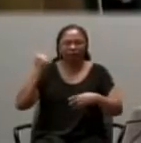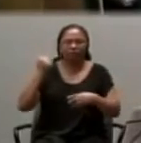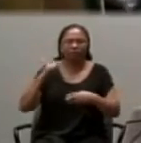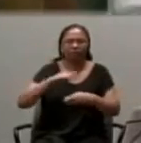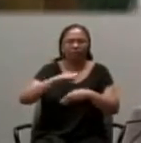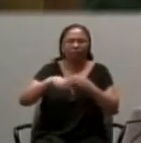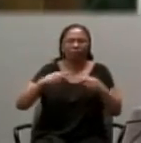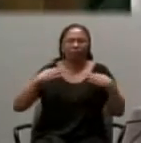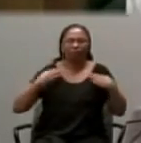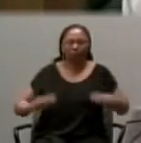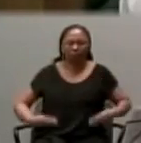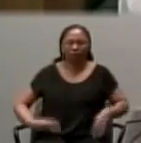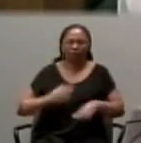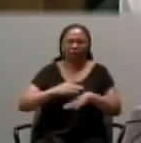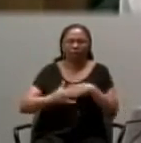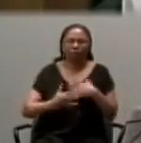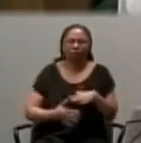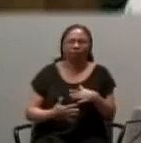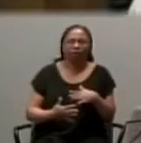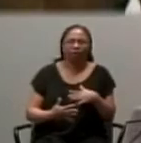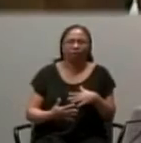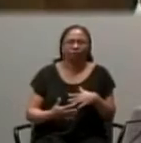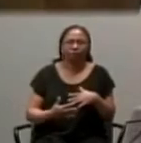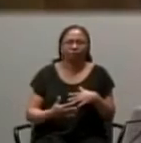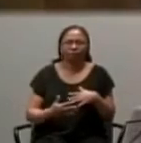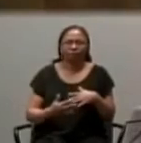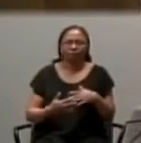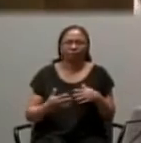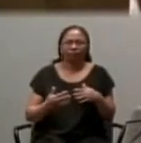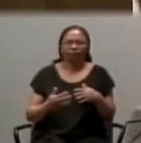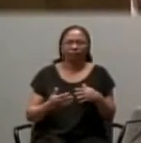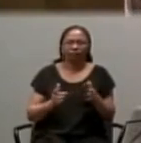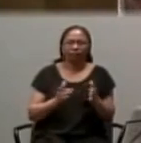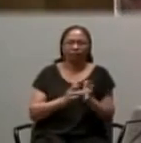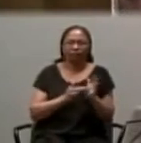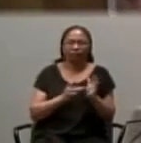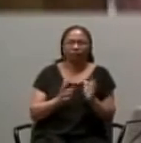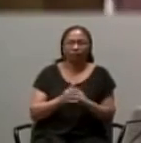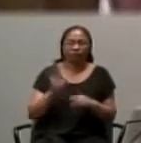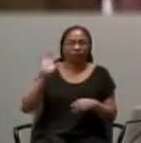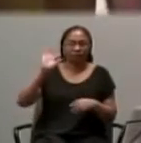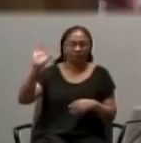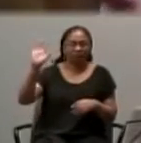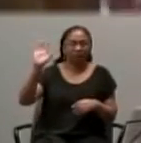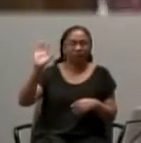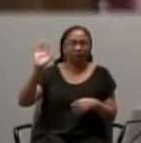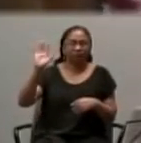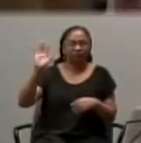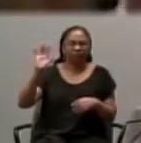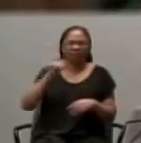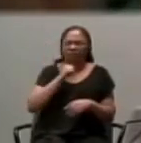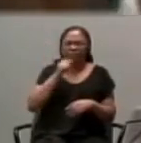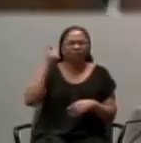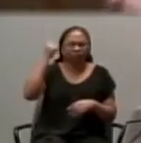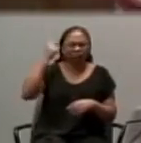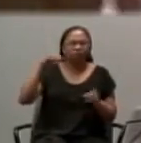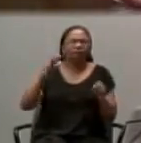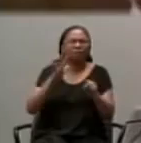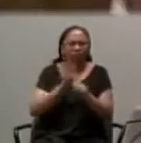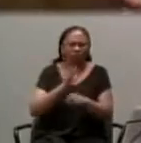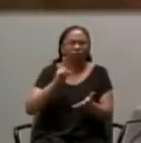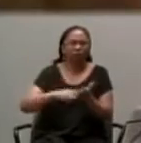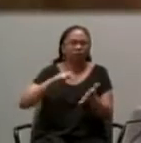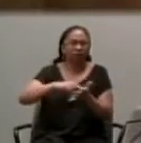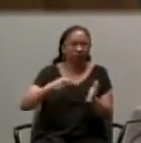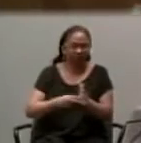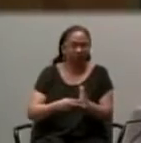appreciate in what Jesus is teaching them. They don't know what Jesus means fully by eating his body and drinking